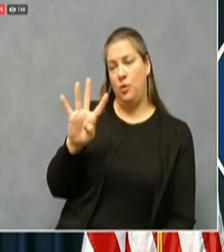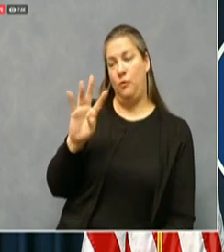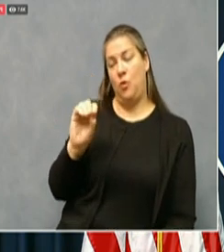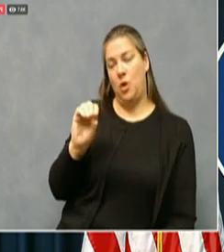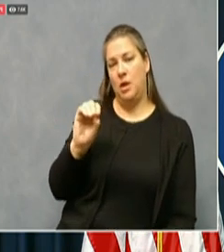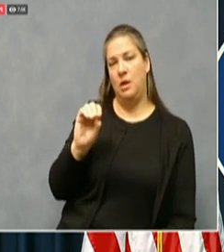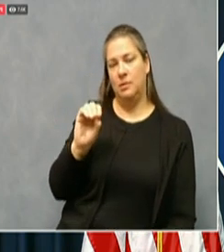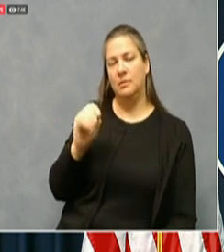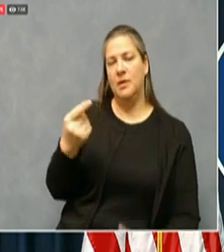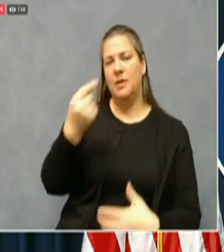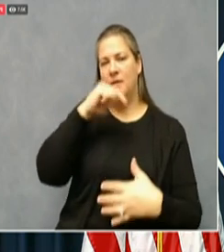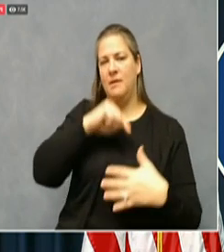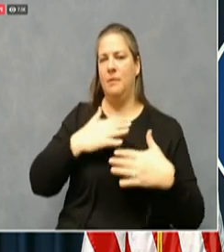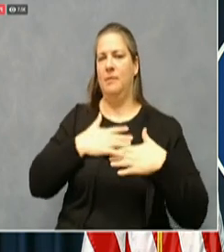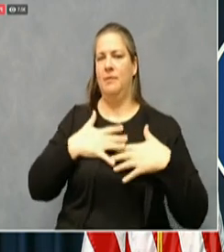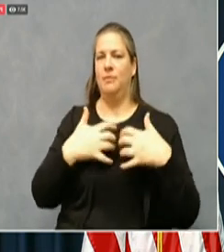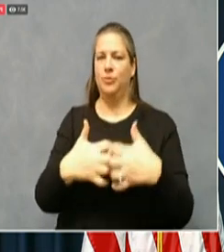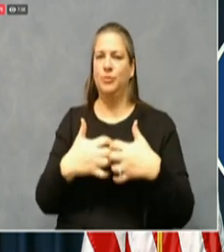on a ventilator.